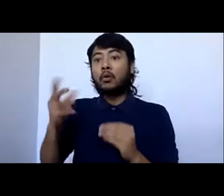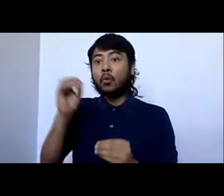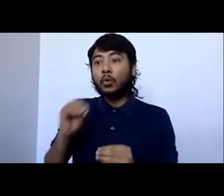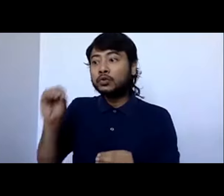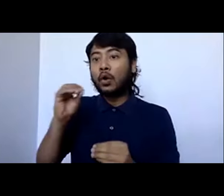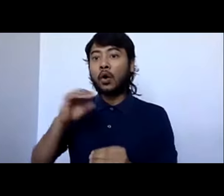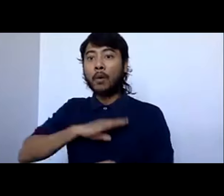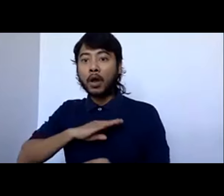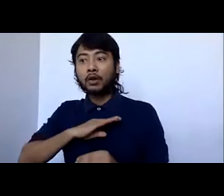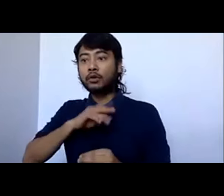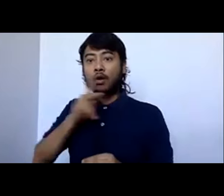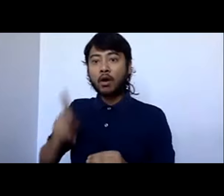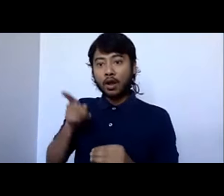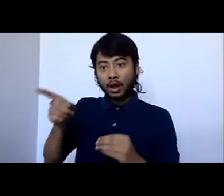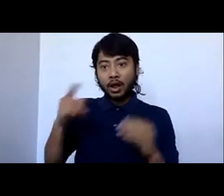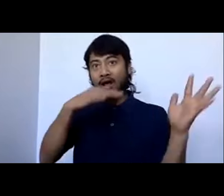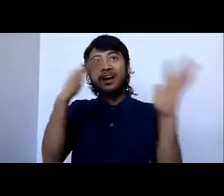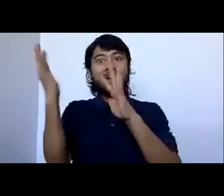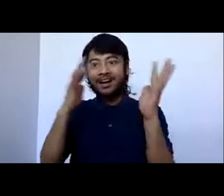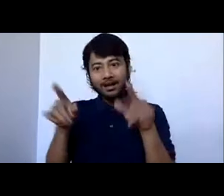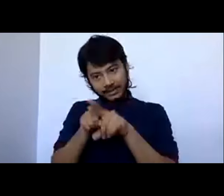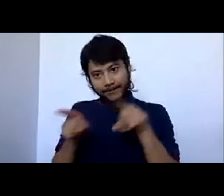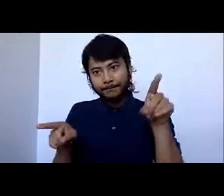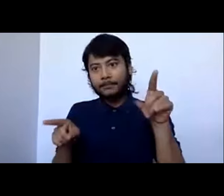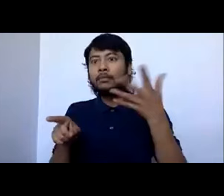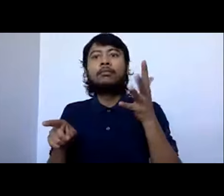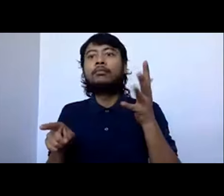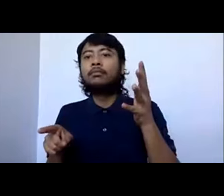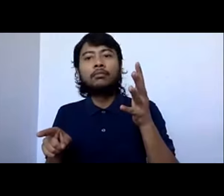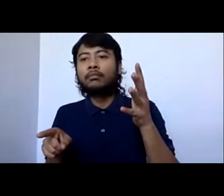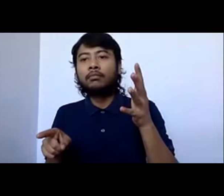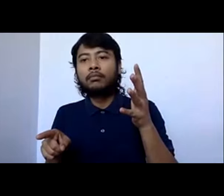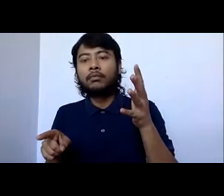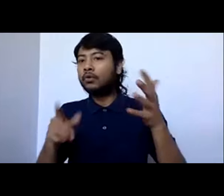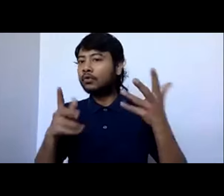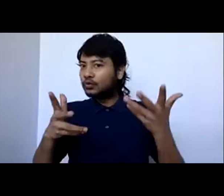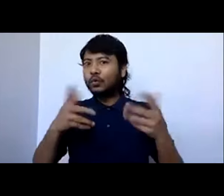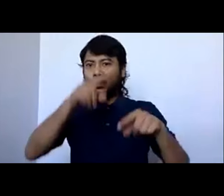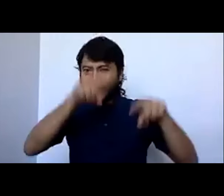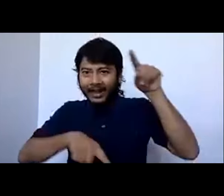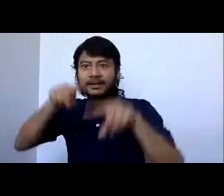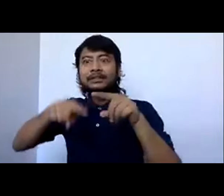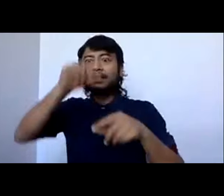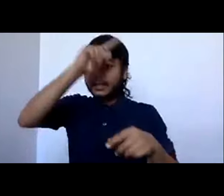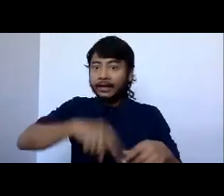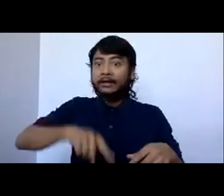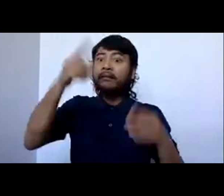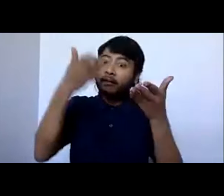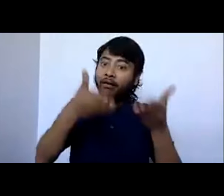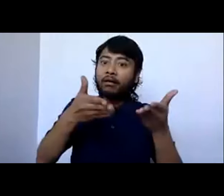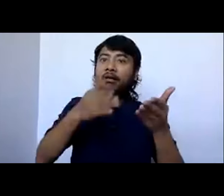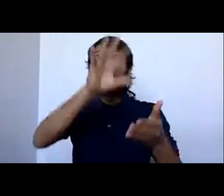it is hard to bring that consensus across the board even in one country. So I can imagine, you know, like, sitting there in